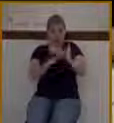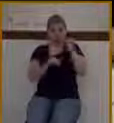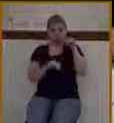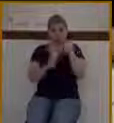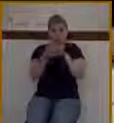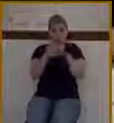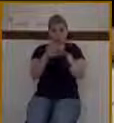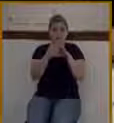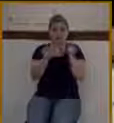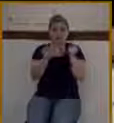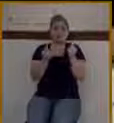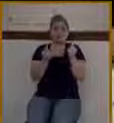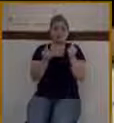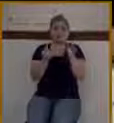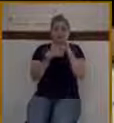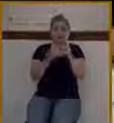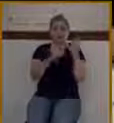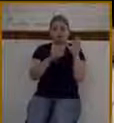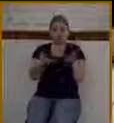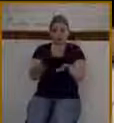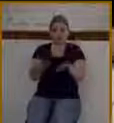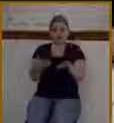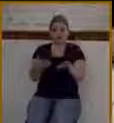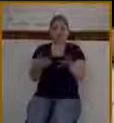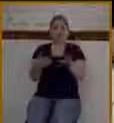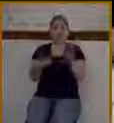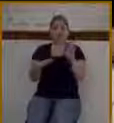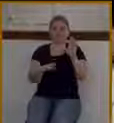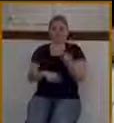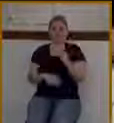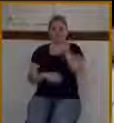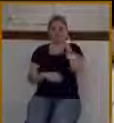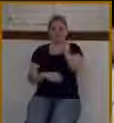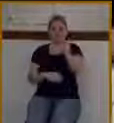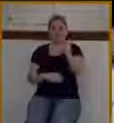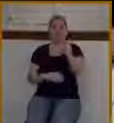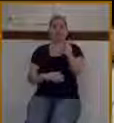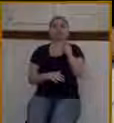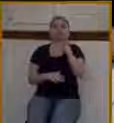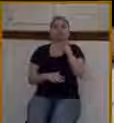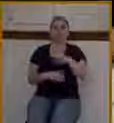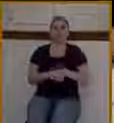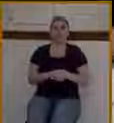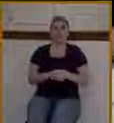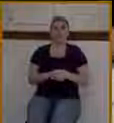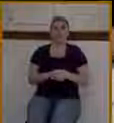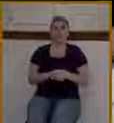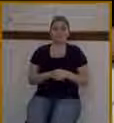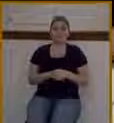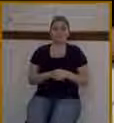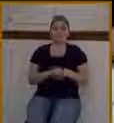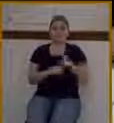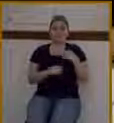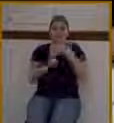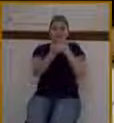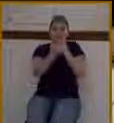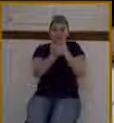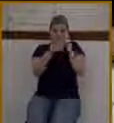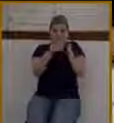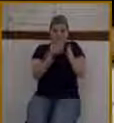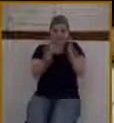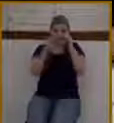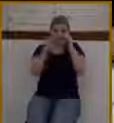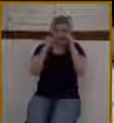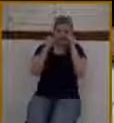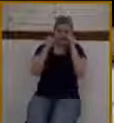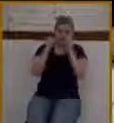He's going to be delivered over into the hands of the Gentiles. And the disciples were amazed because they saw, despite what Jesus said, there was